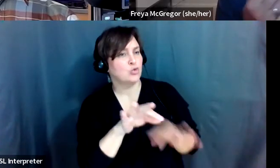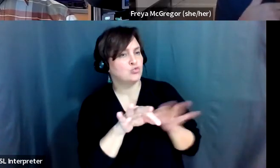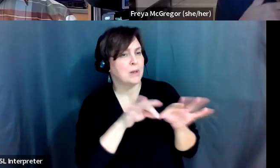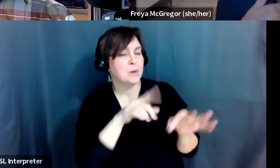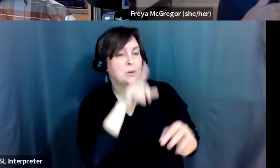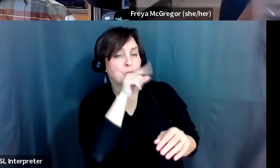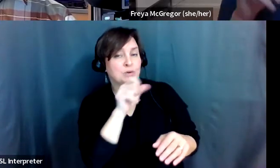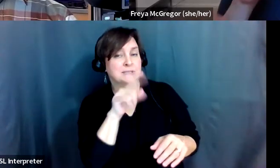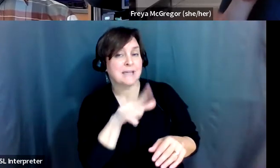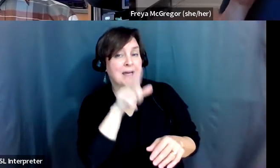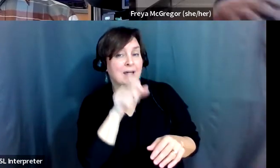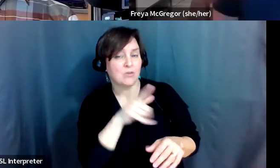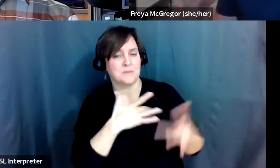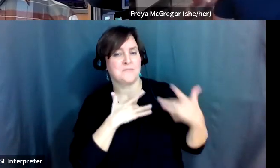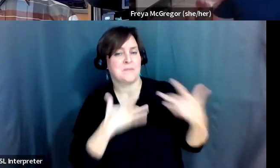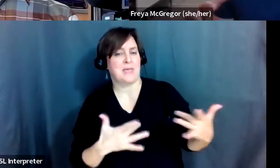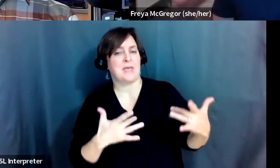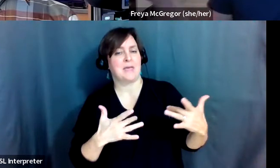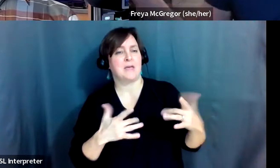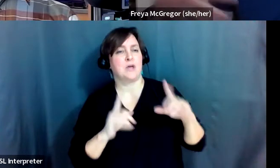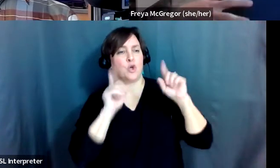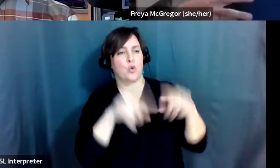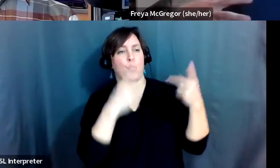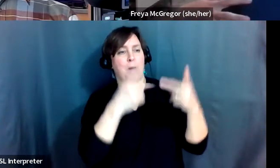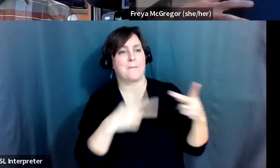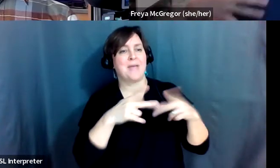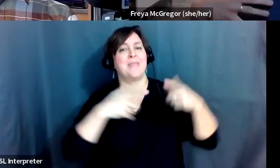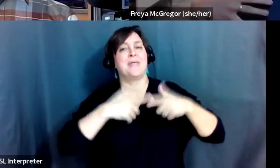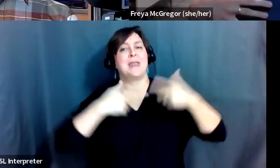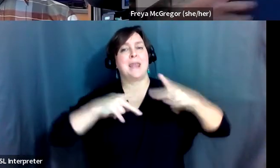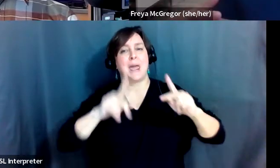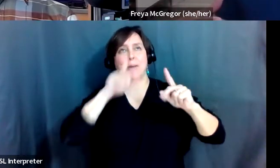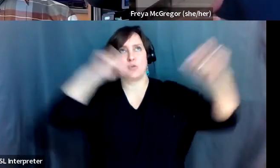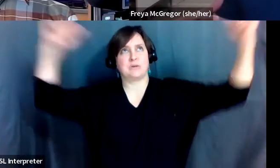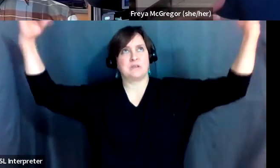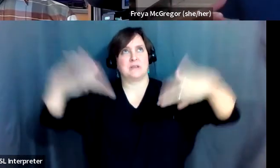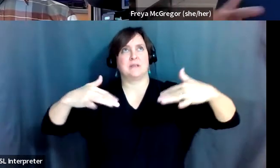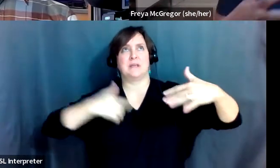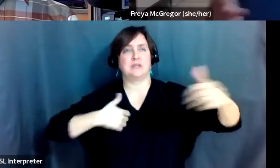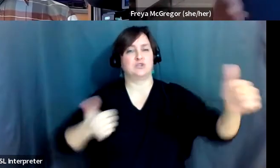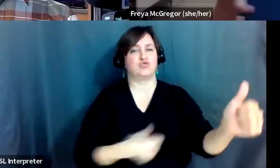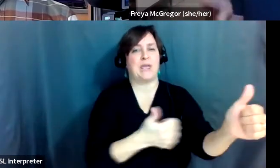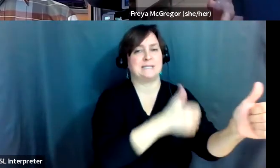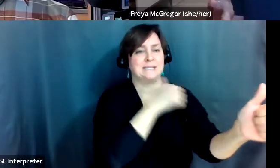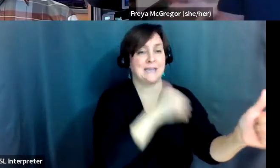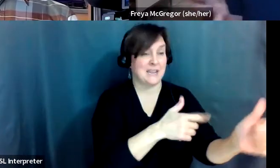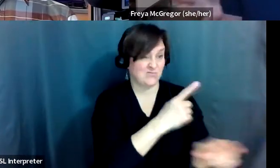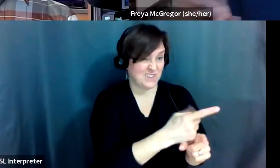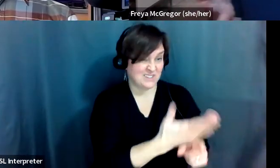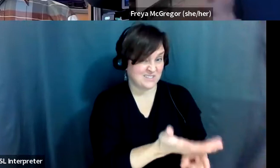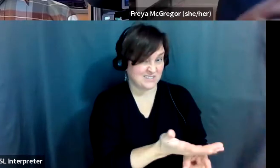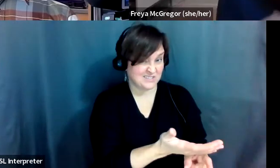style to start with that you tend to go to one place and then let birds come to you and you're not really chasing the birds. So I suppose that sort of